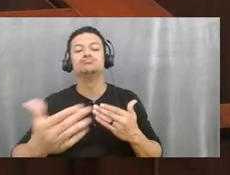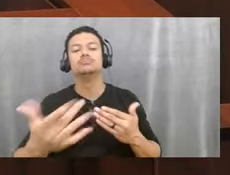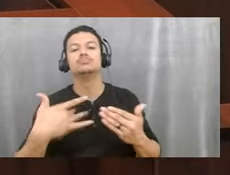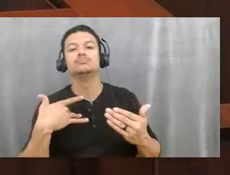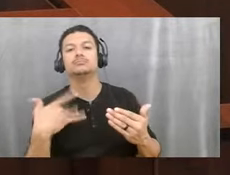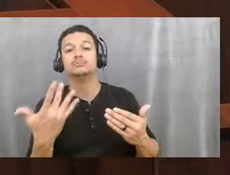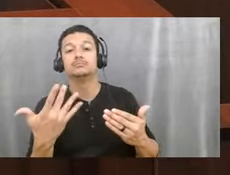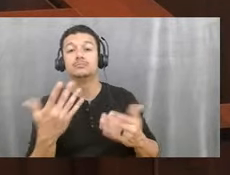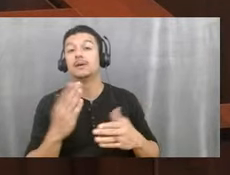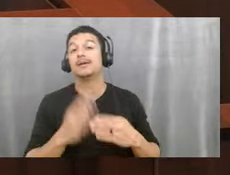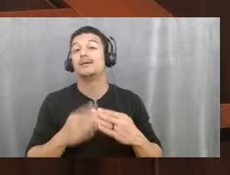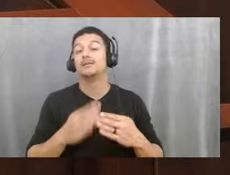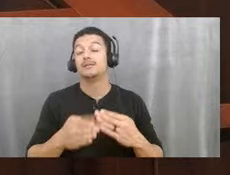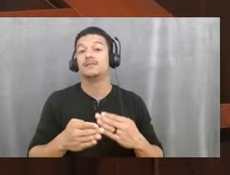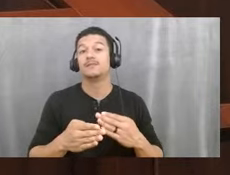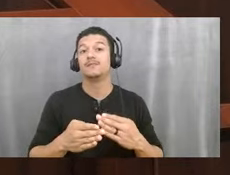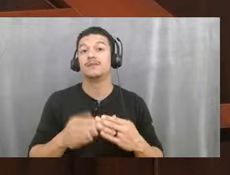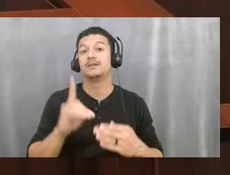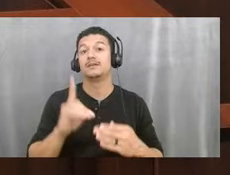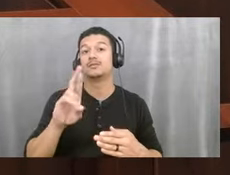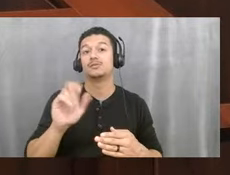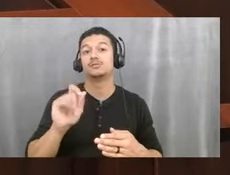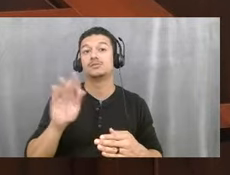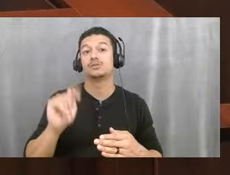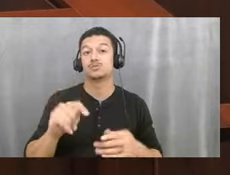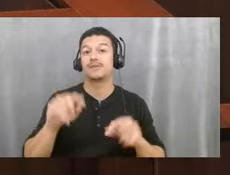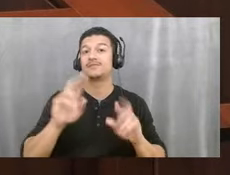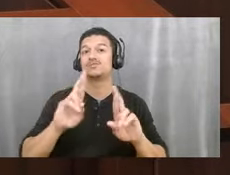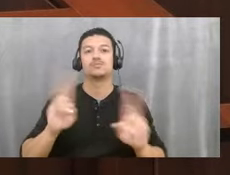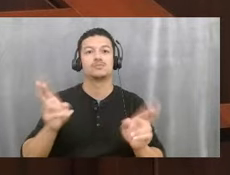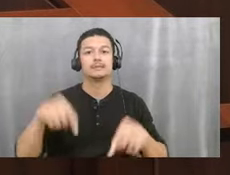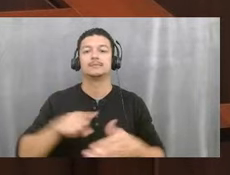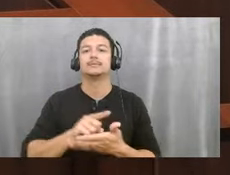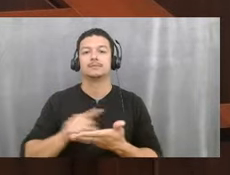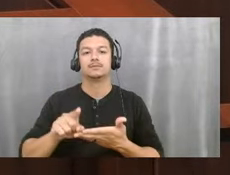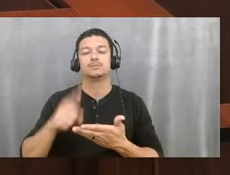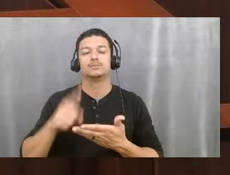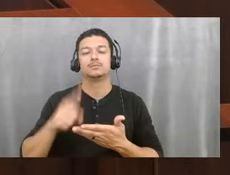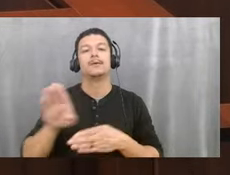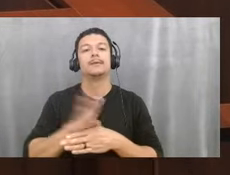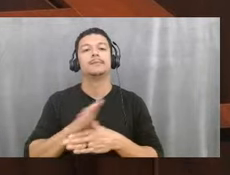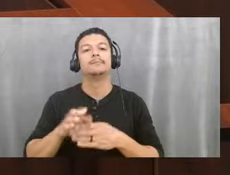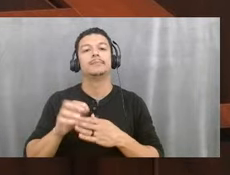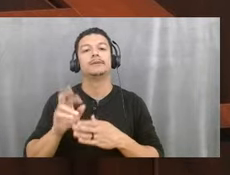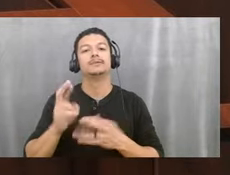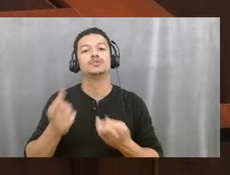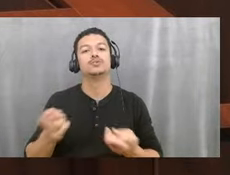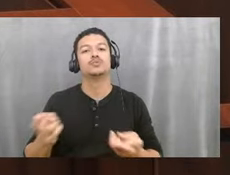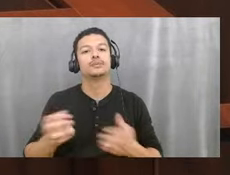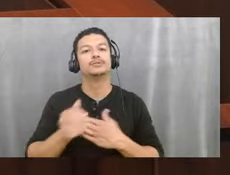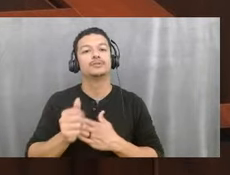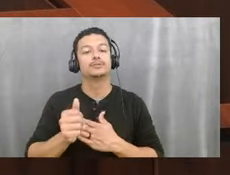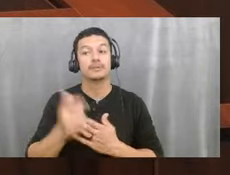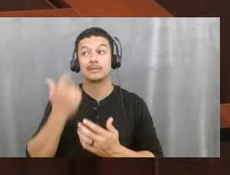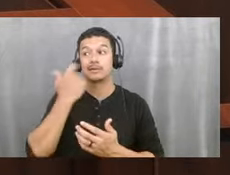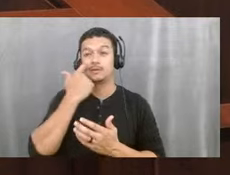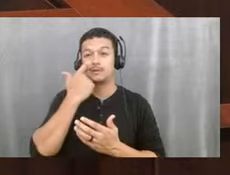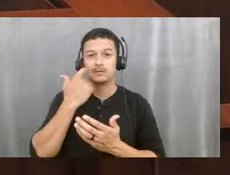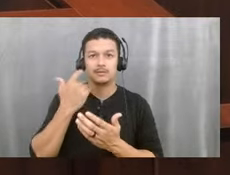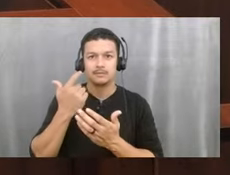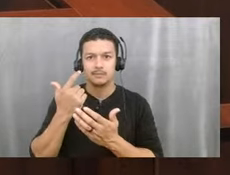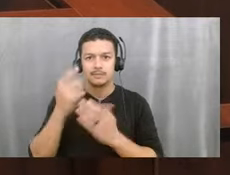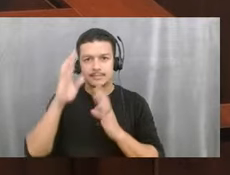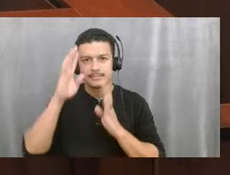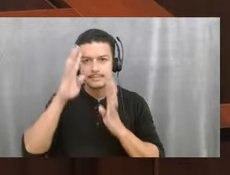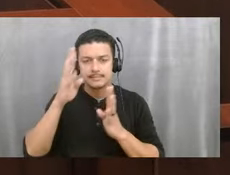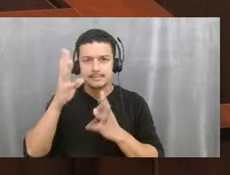have a final draft this week of our, uh, business resource guide. Um, this is a guide we've been working on, um, with multiple departments throughout the city.